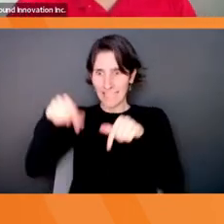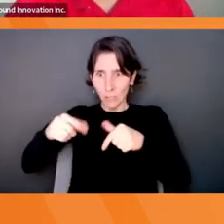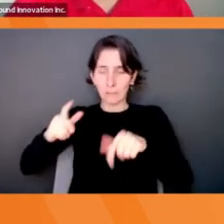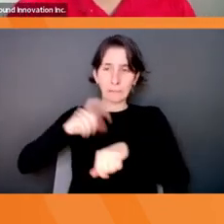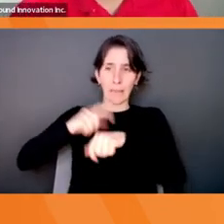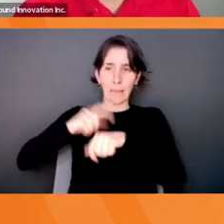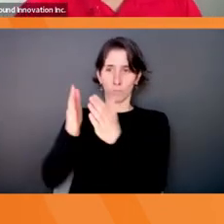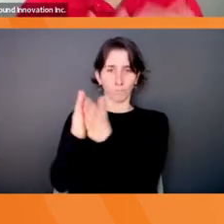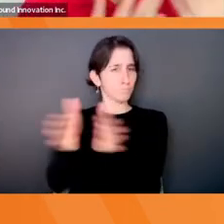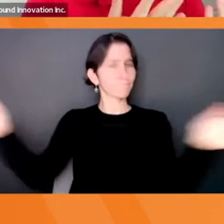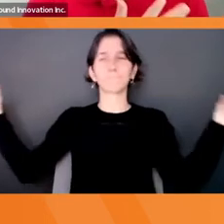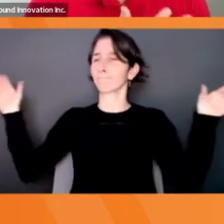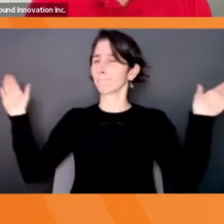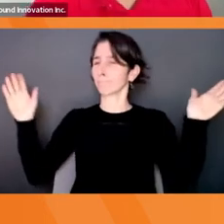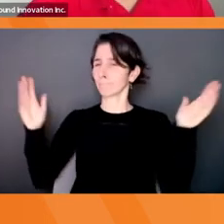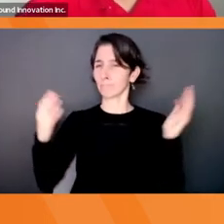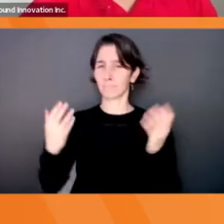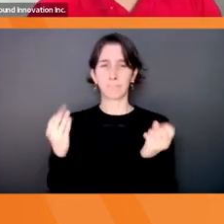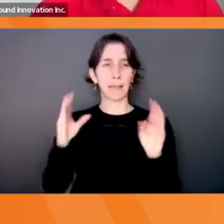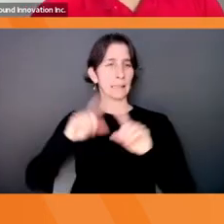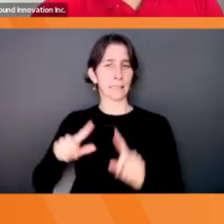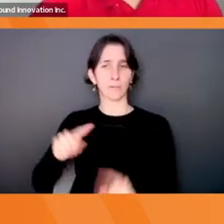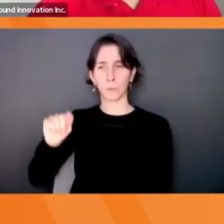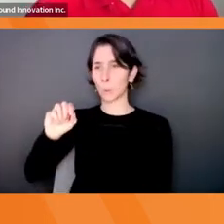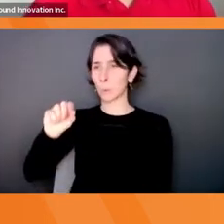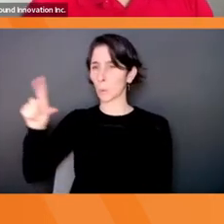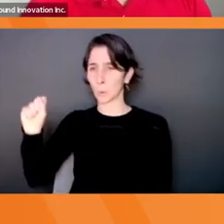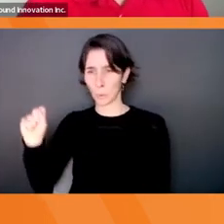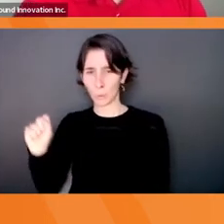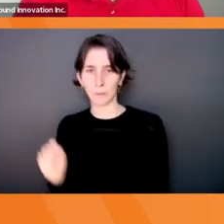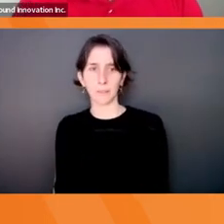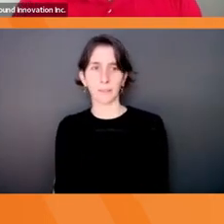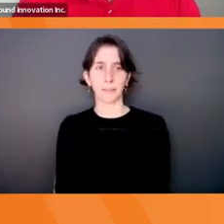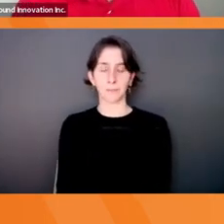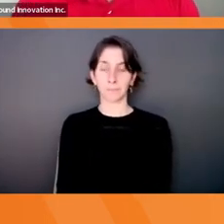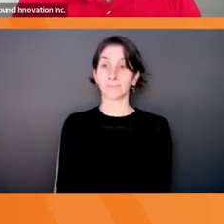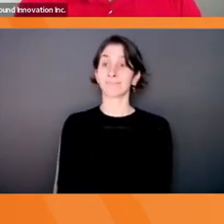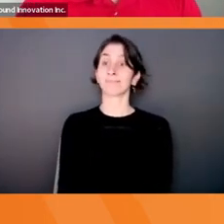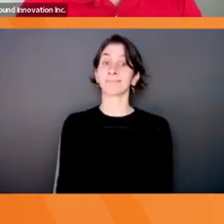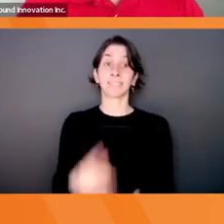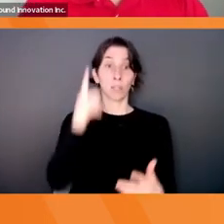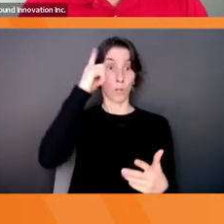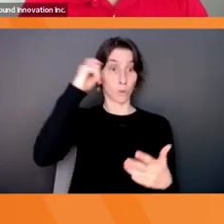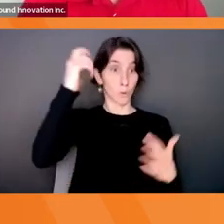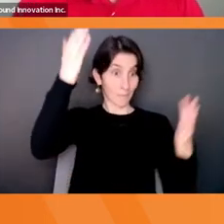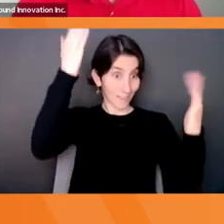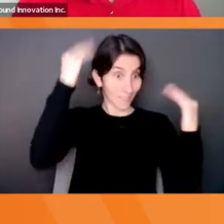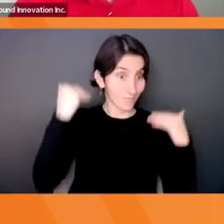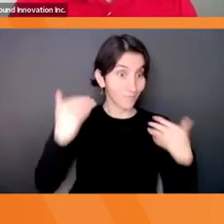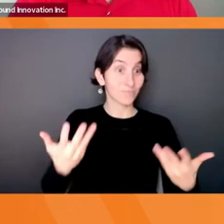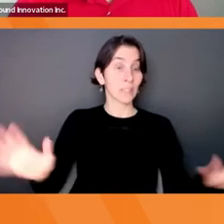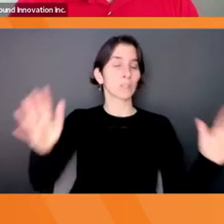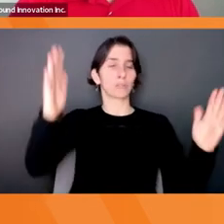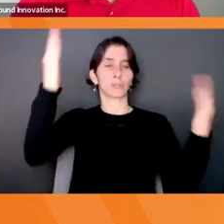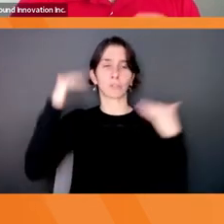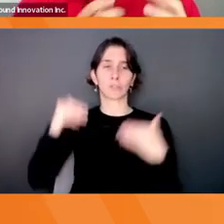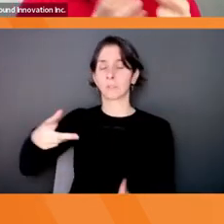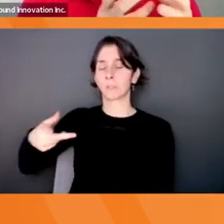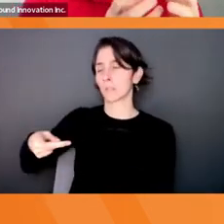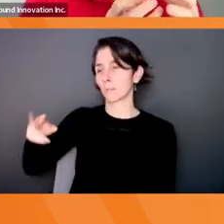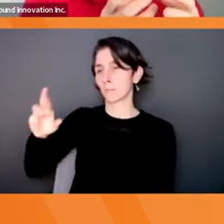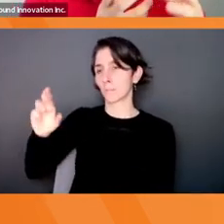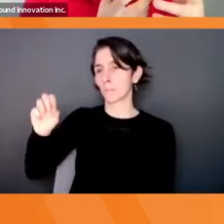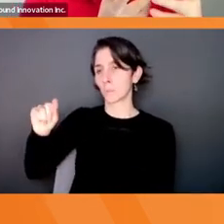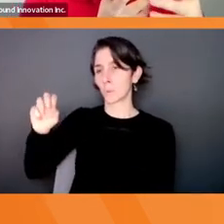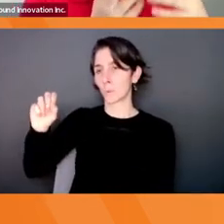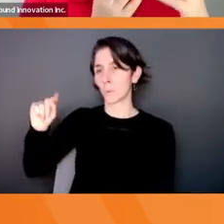utilize to help you dream. All right, so after you dream, you want to prototype. So this is really putting a